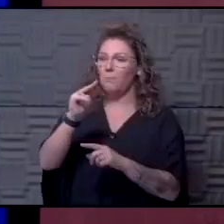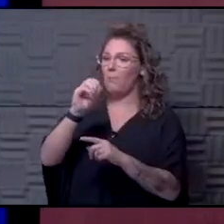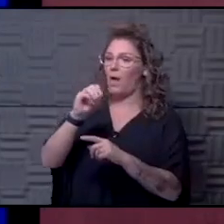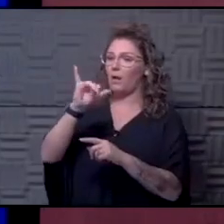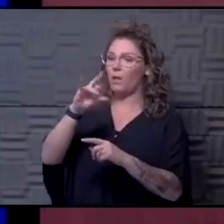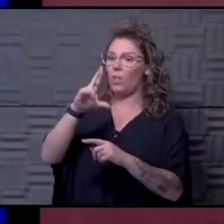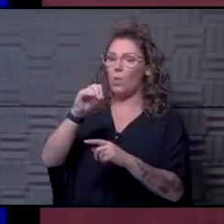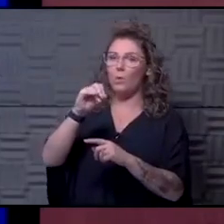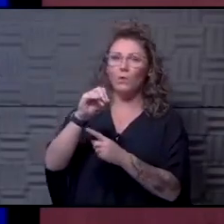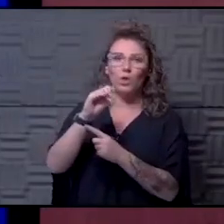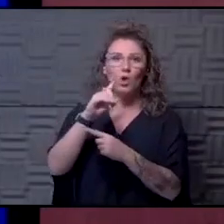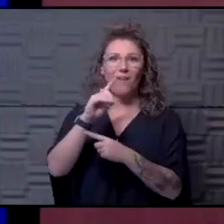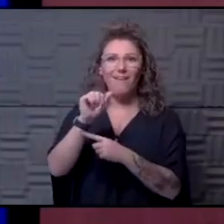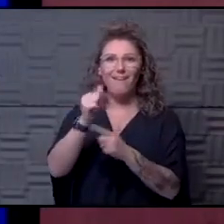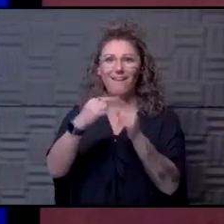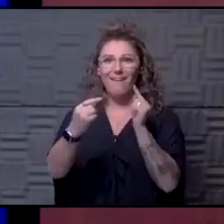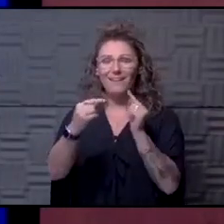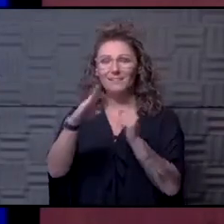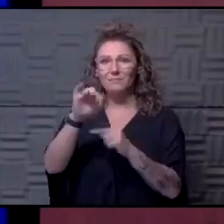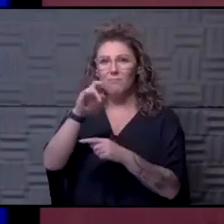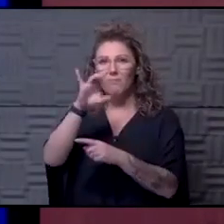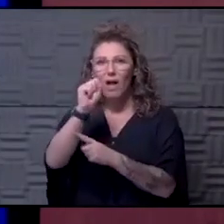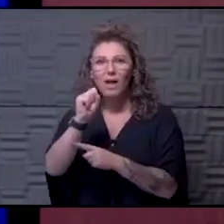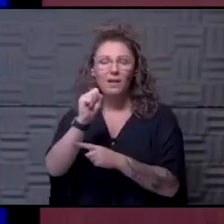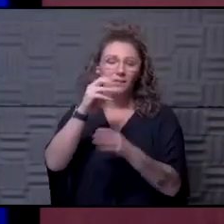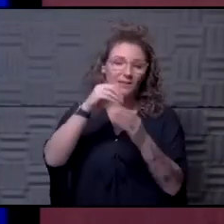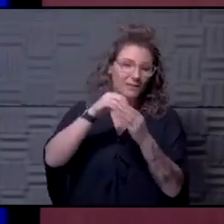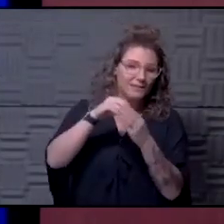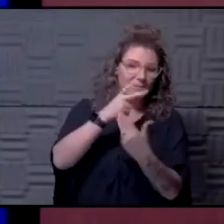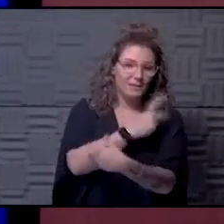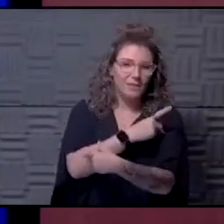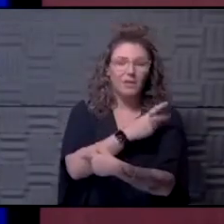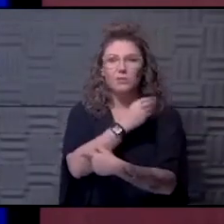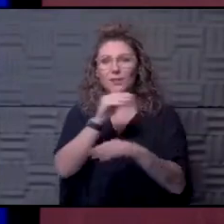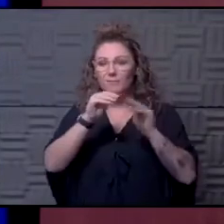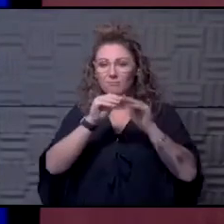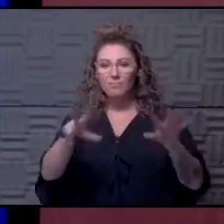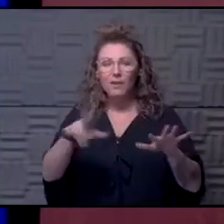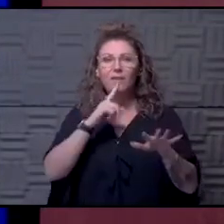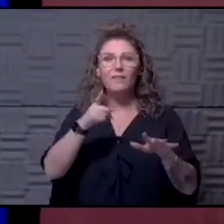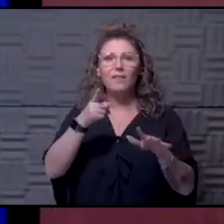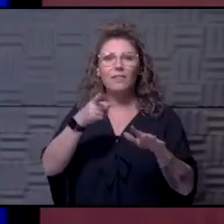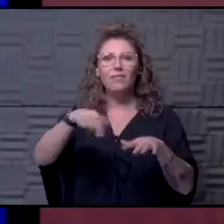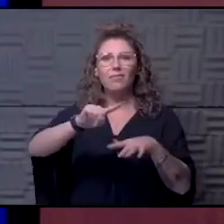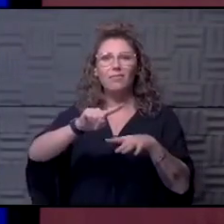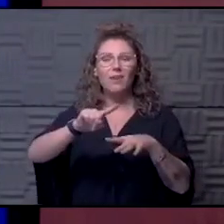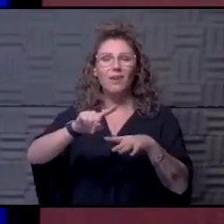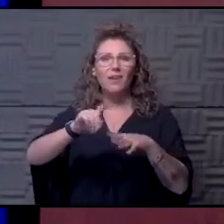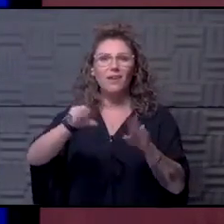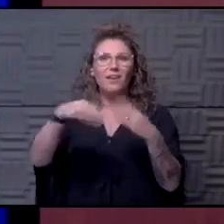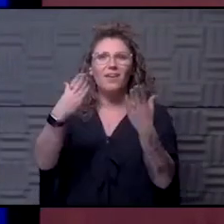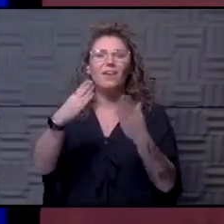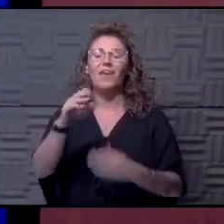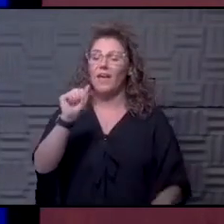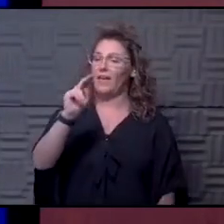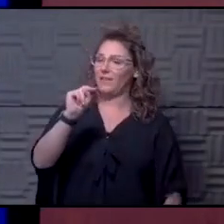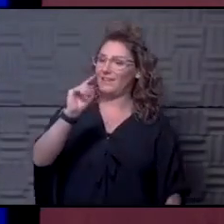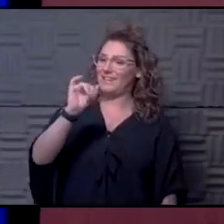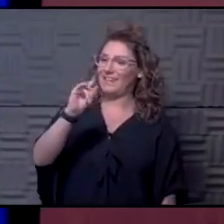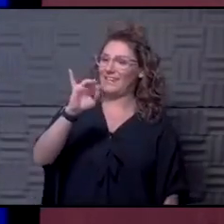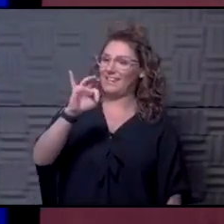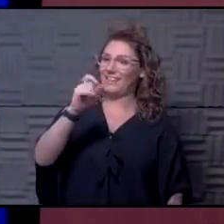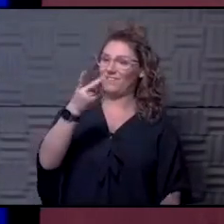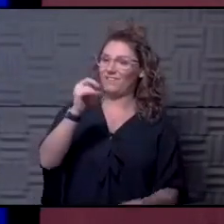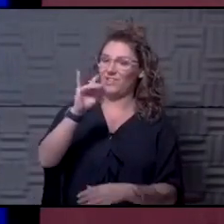her mom's in an inpatient rehab and that they had an outbreak. so they administered famaliminefibab. Yeah, they did.